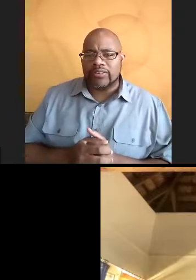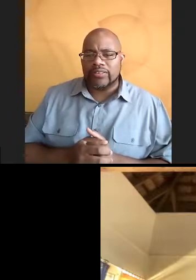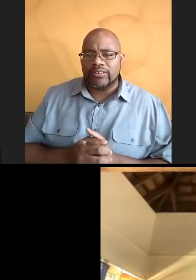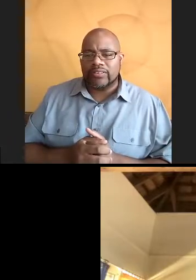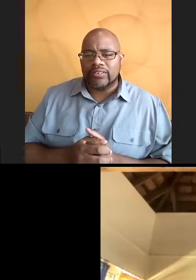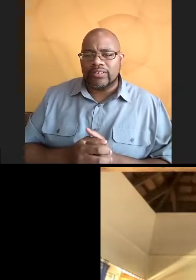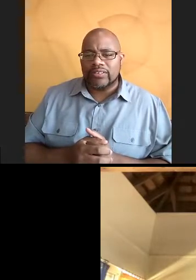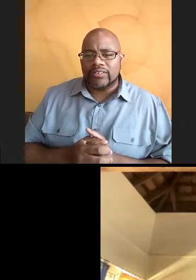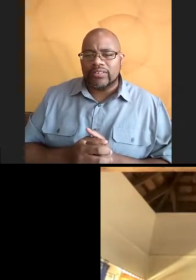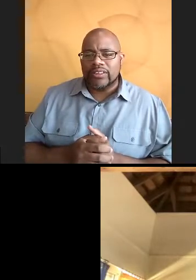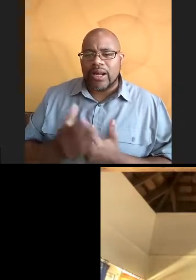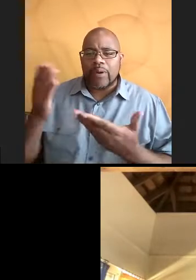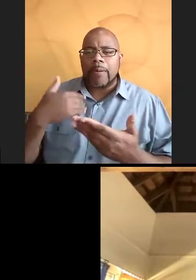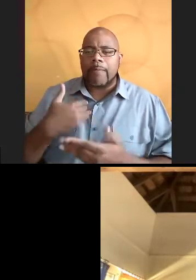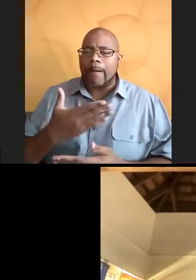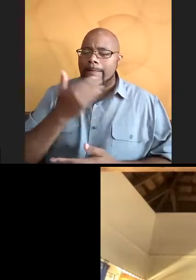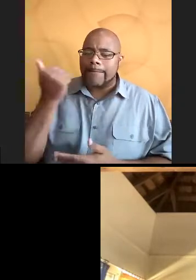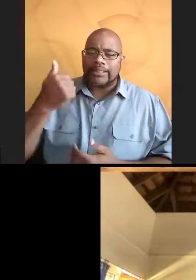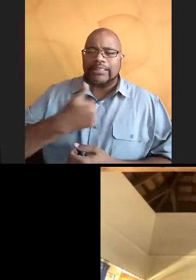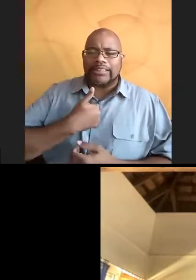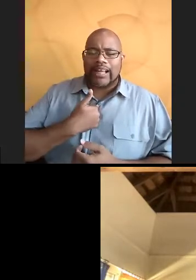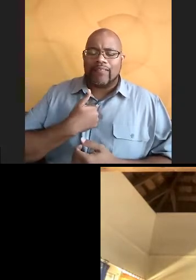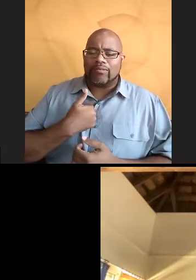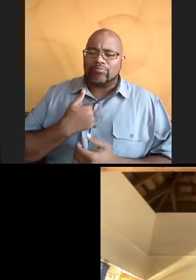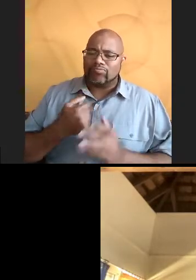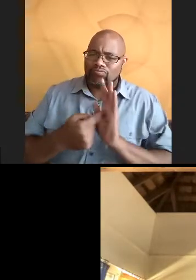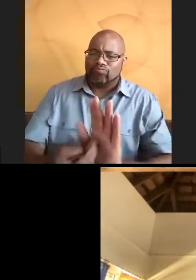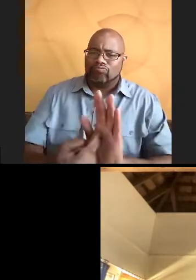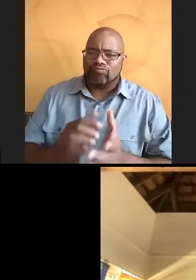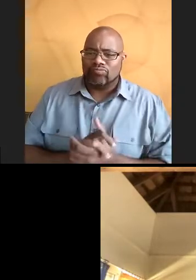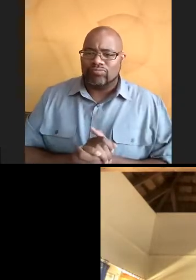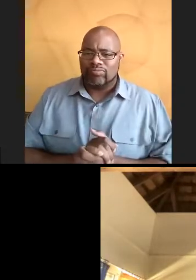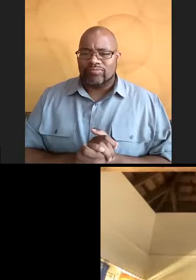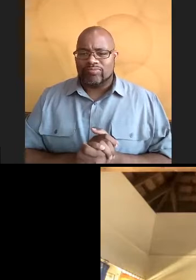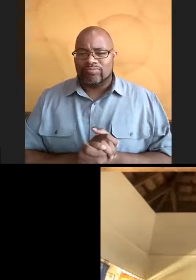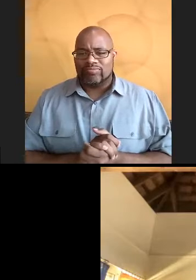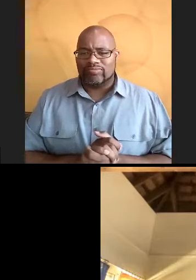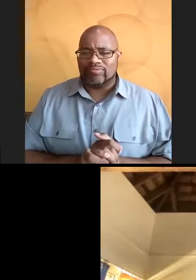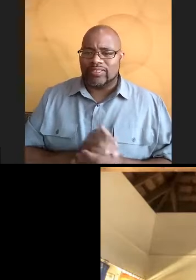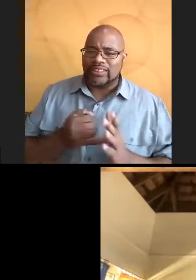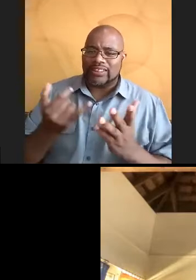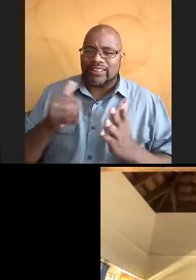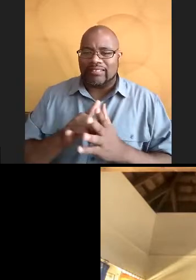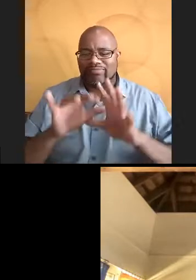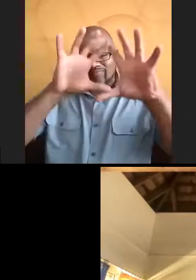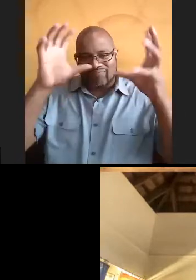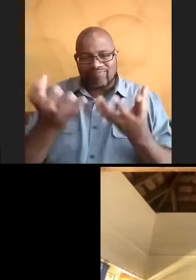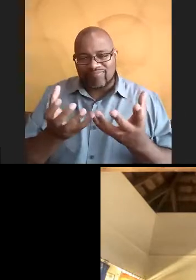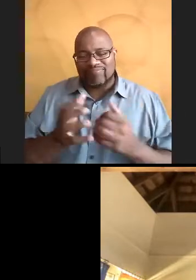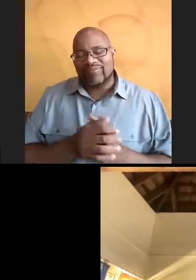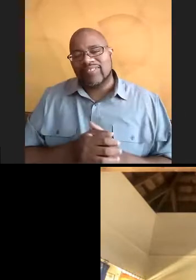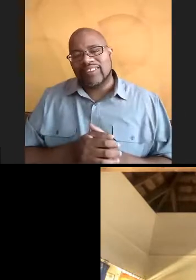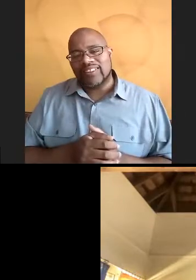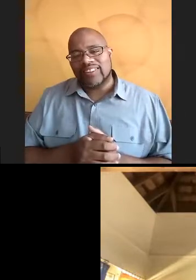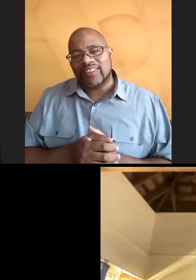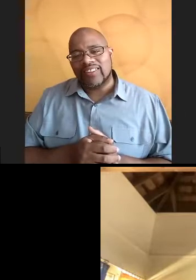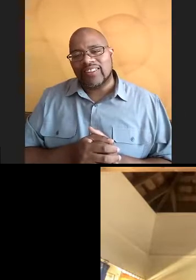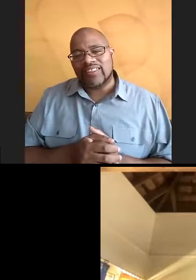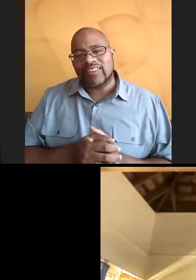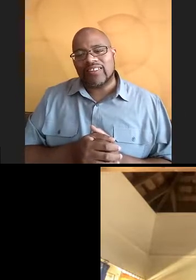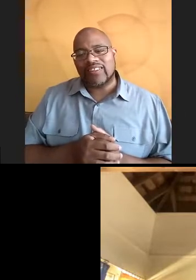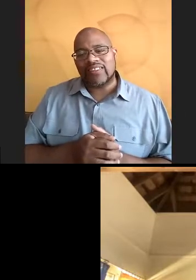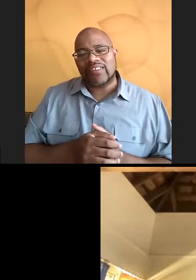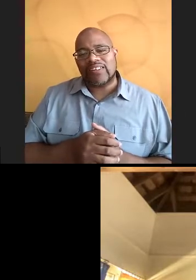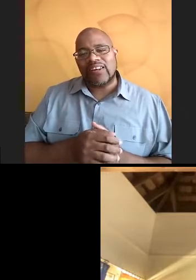I bring my best self forward. And so that's just kind of a very long overhaul of like where I've come as a Marine,